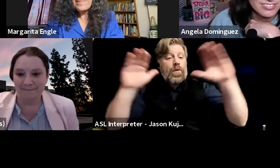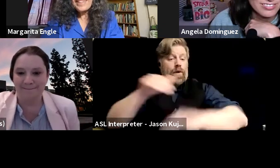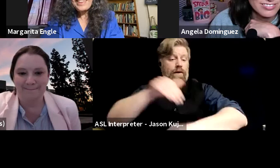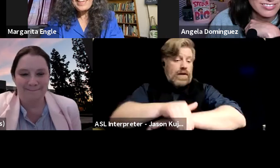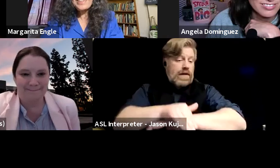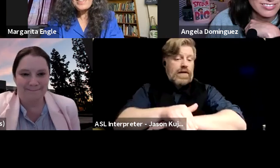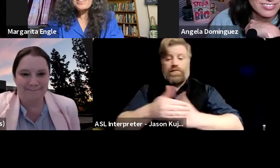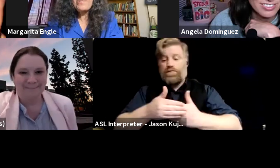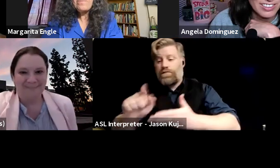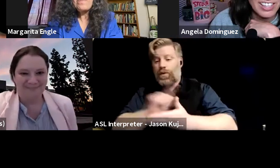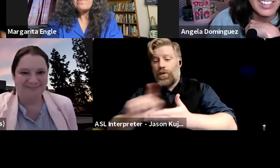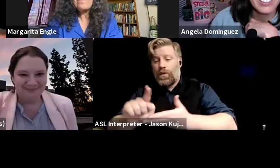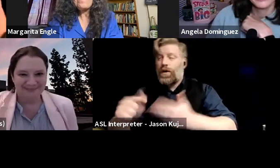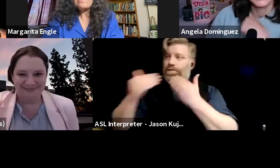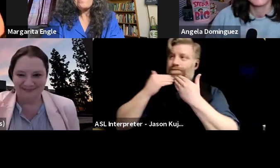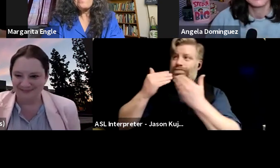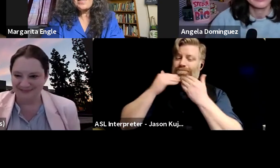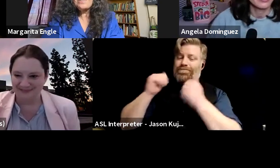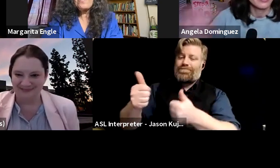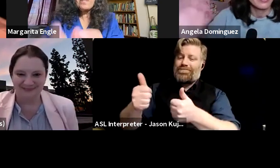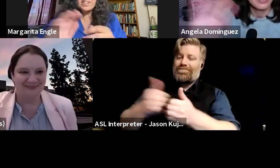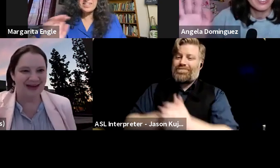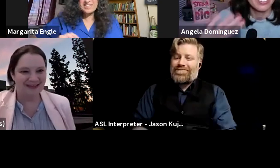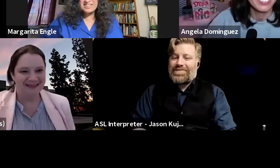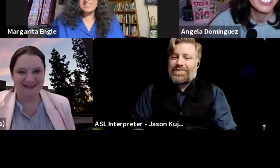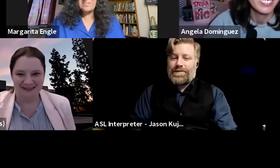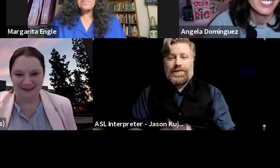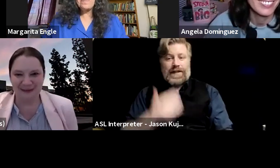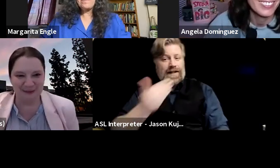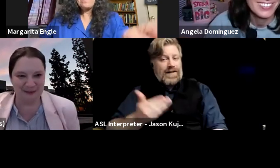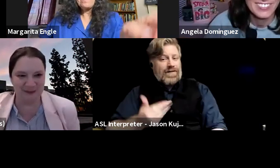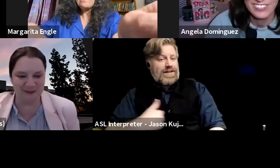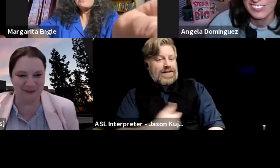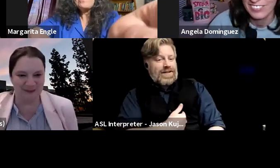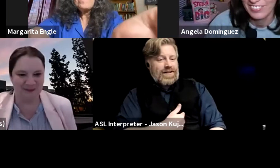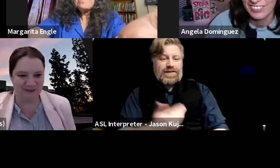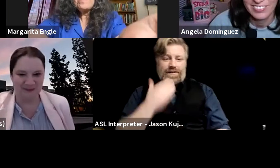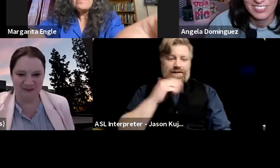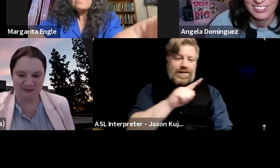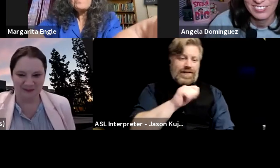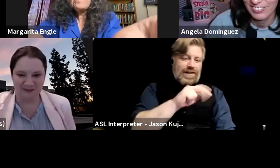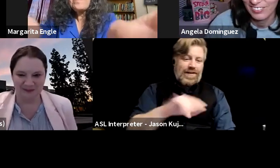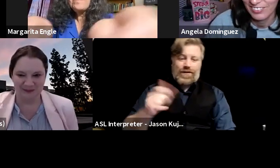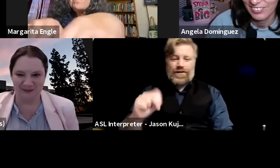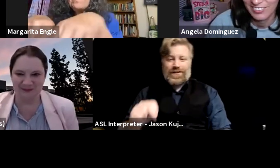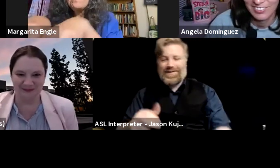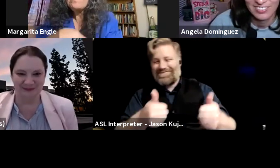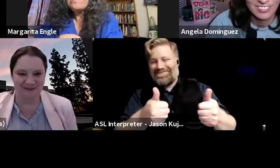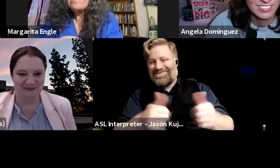week. Thank you. Thank you for inviting us. Thanks, Alan. Thanks, Jason. Yeah.